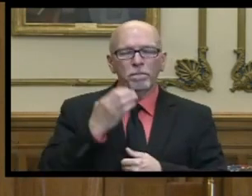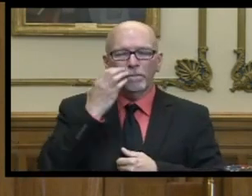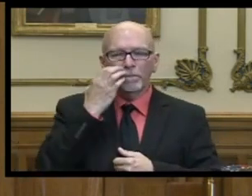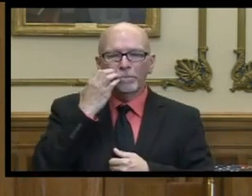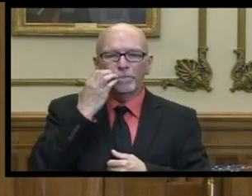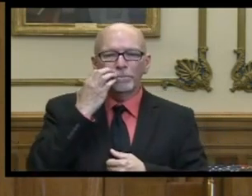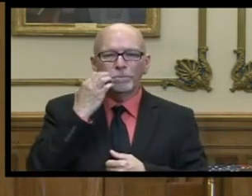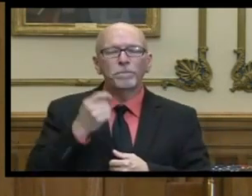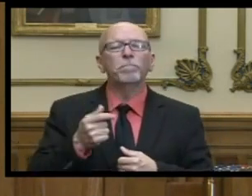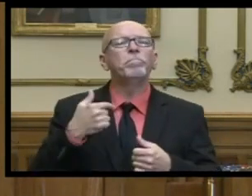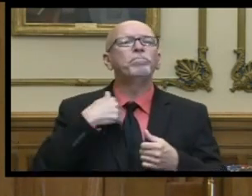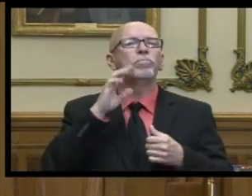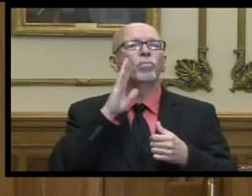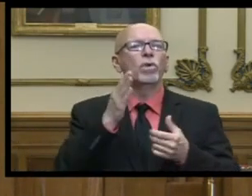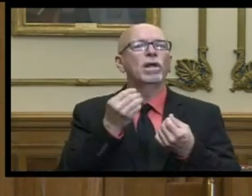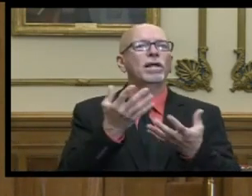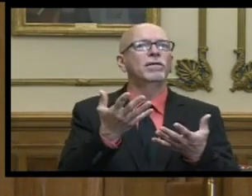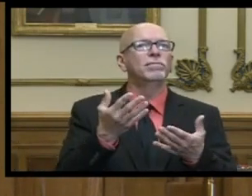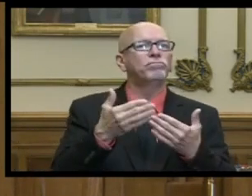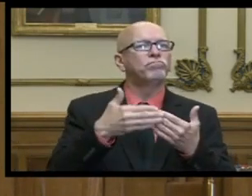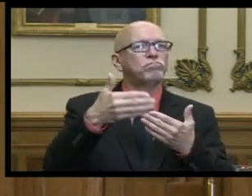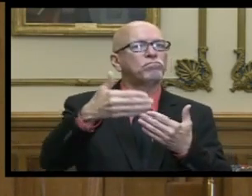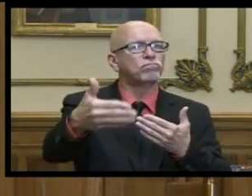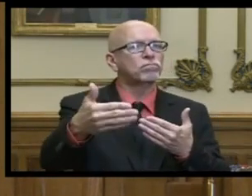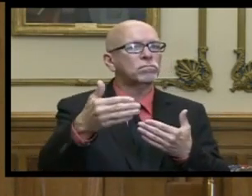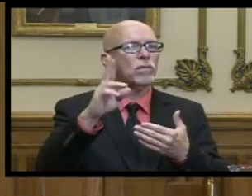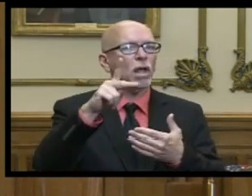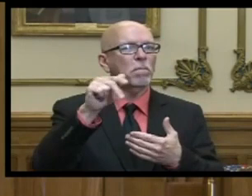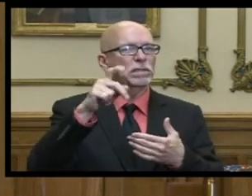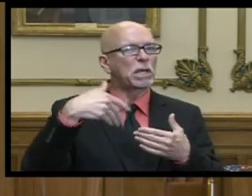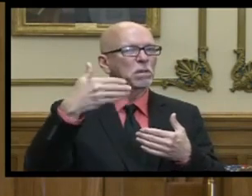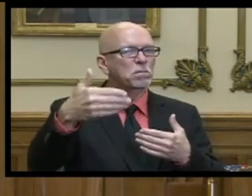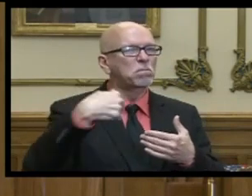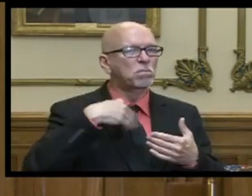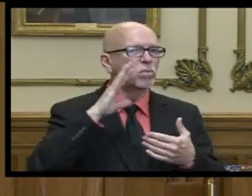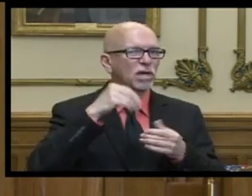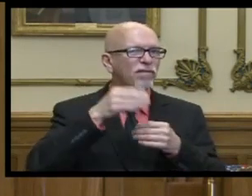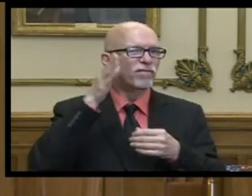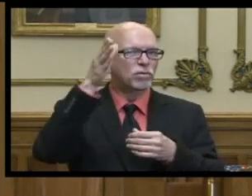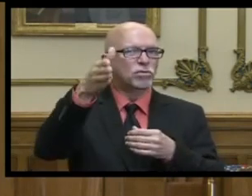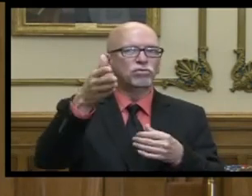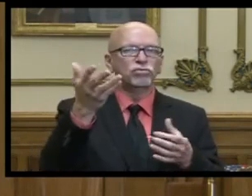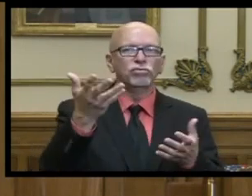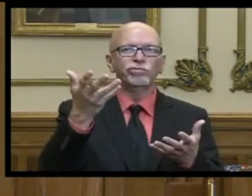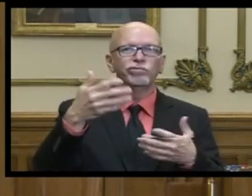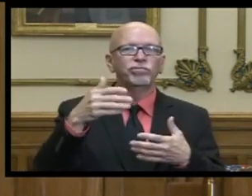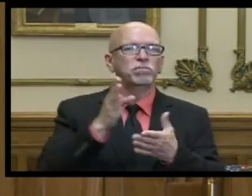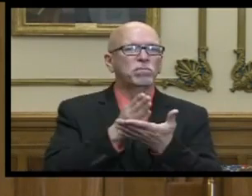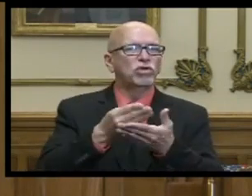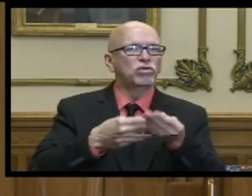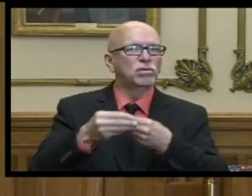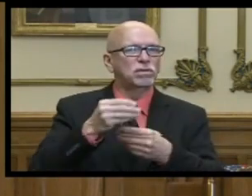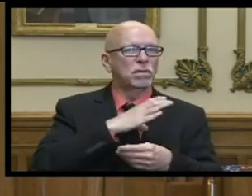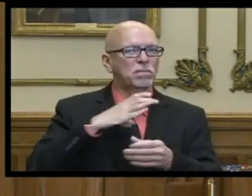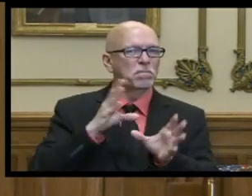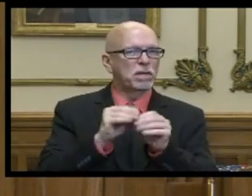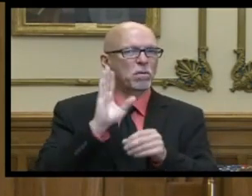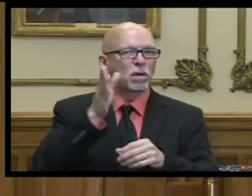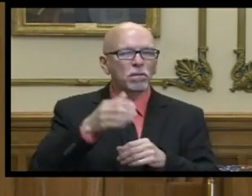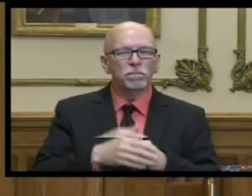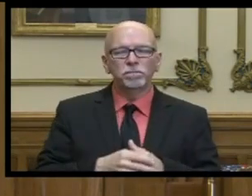and i'll be giving uh future uh updates at uh at future uh budget committee meetings